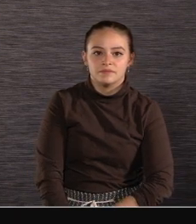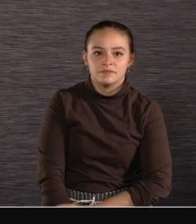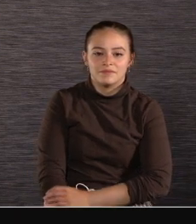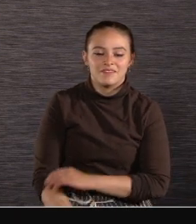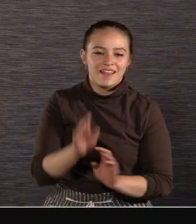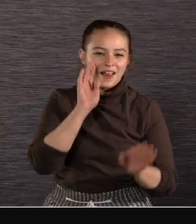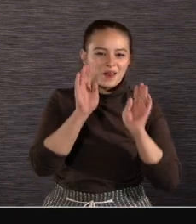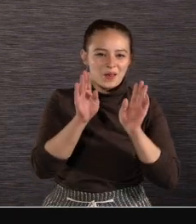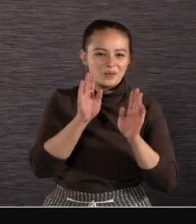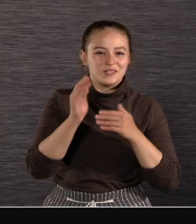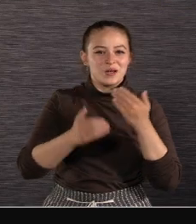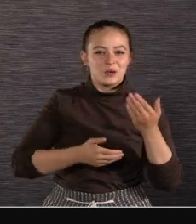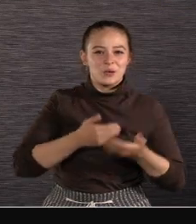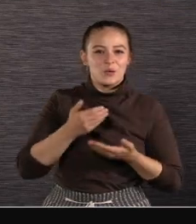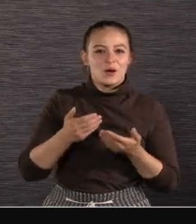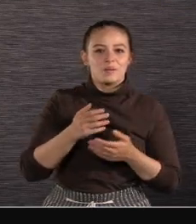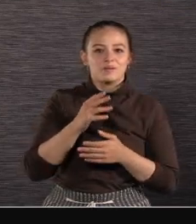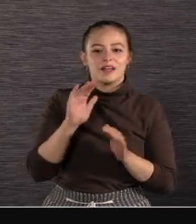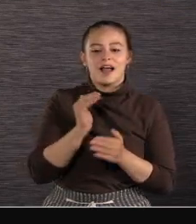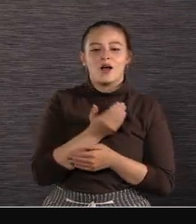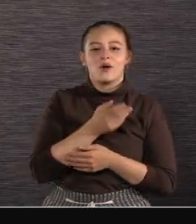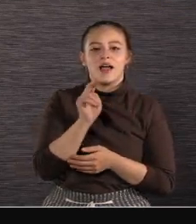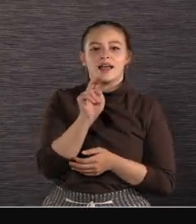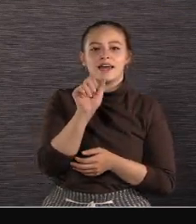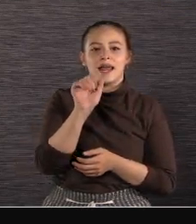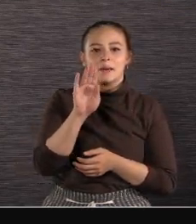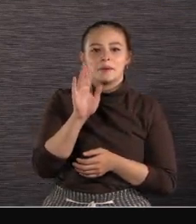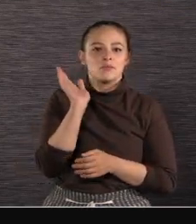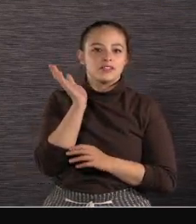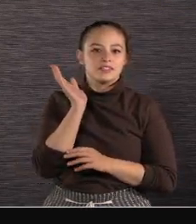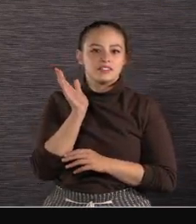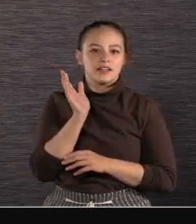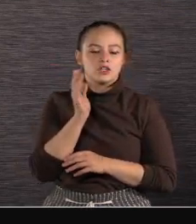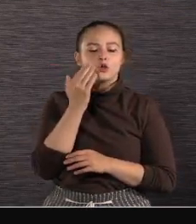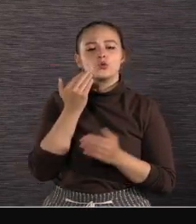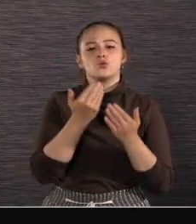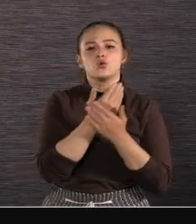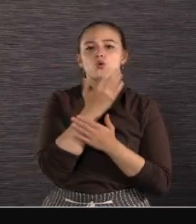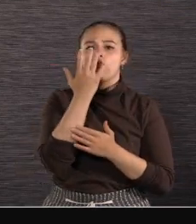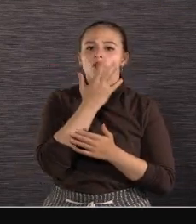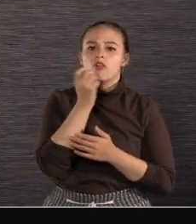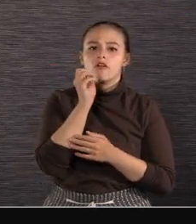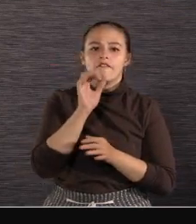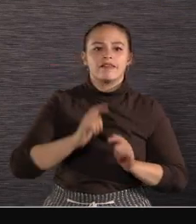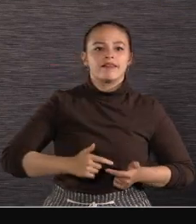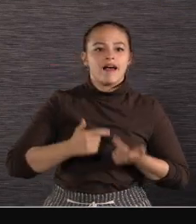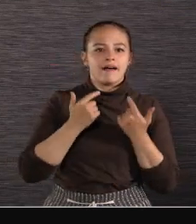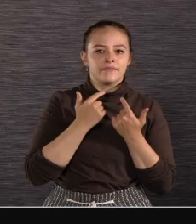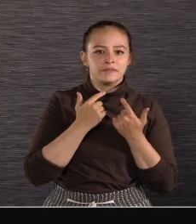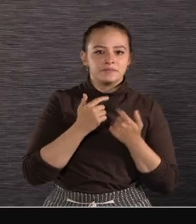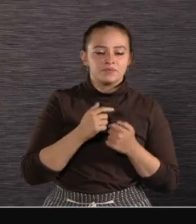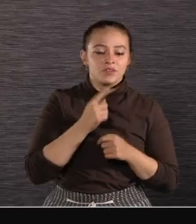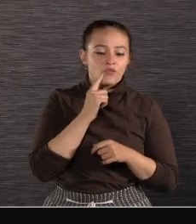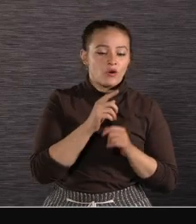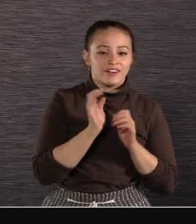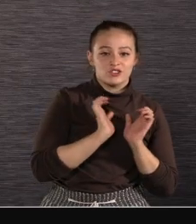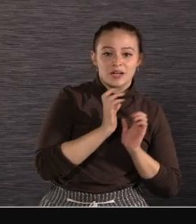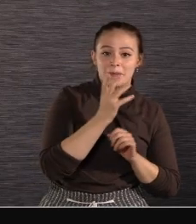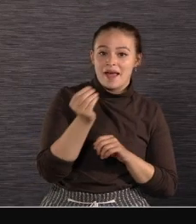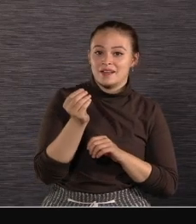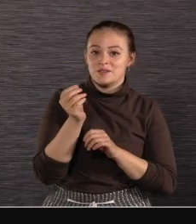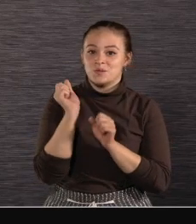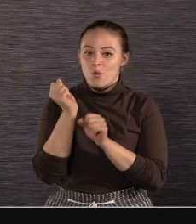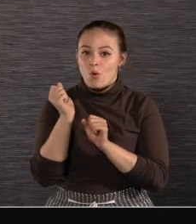Hello and welcome to our NAV presentation The New Look of Live, imaging for live entertainment and sports We're so